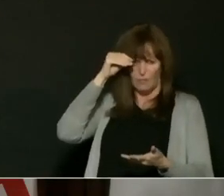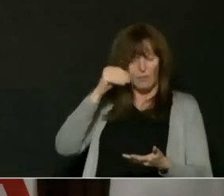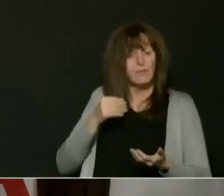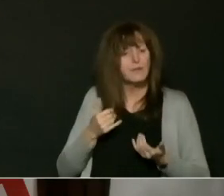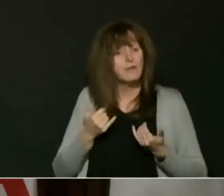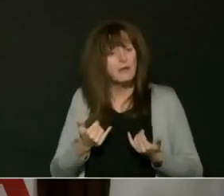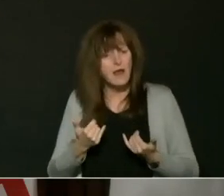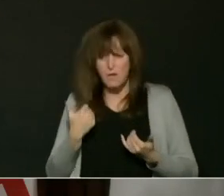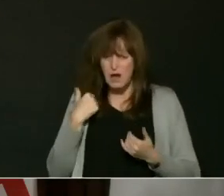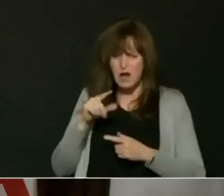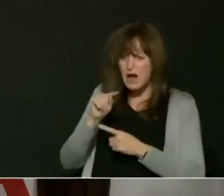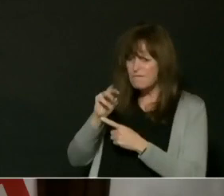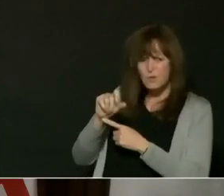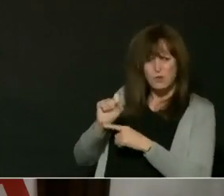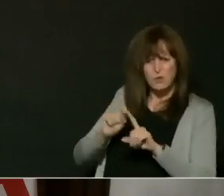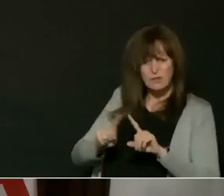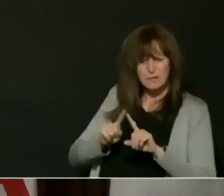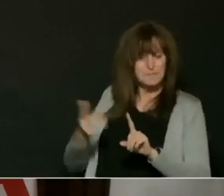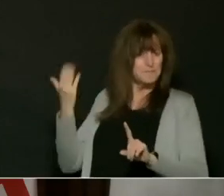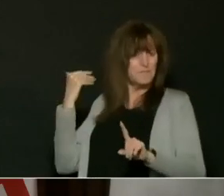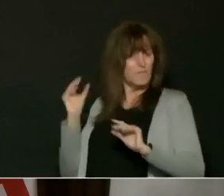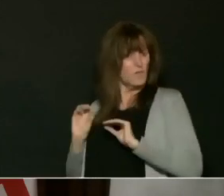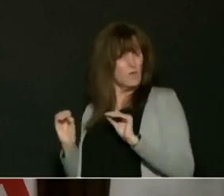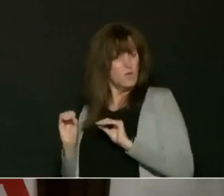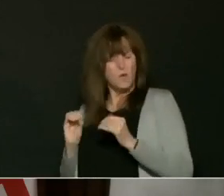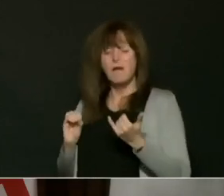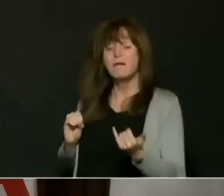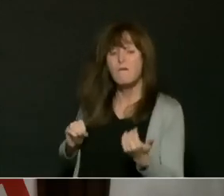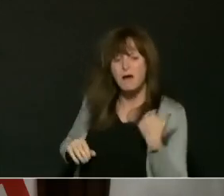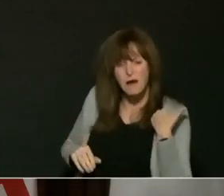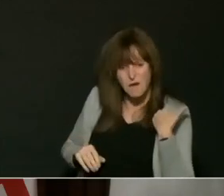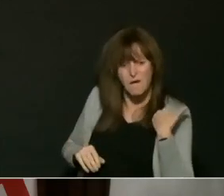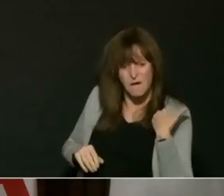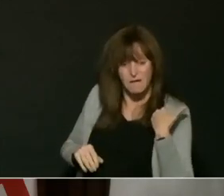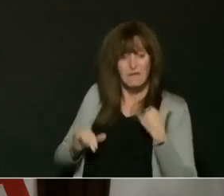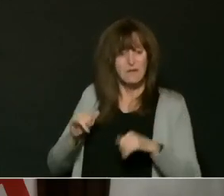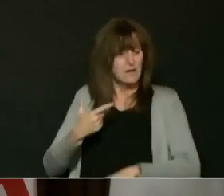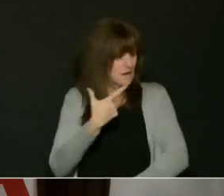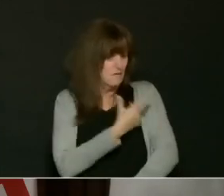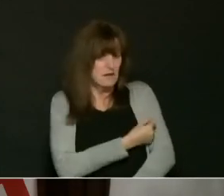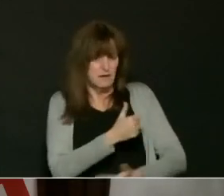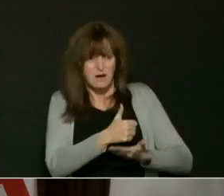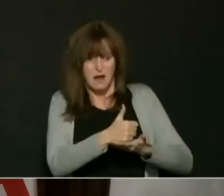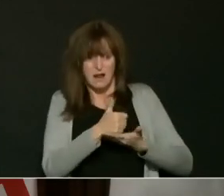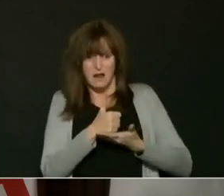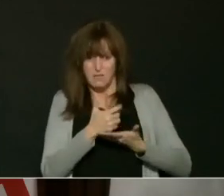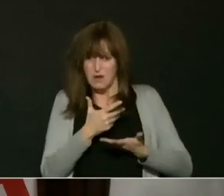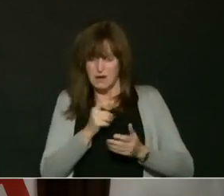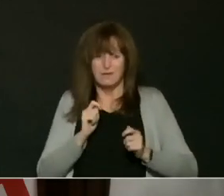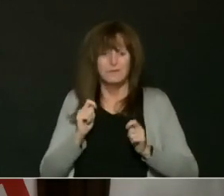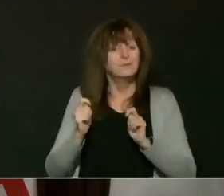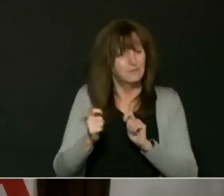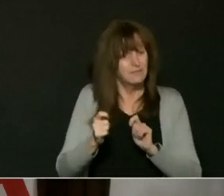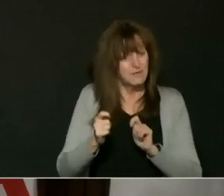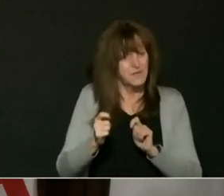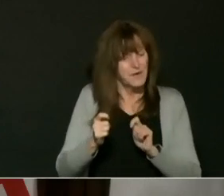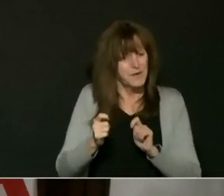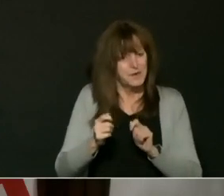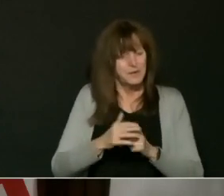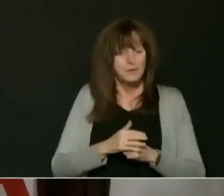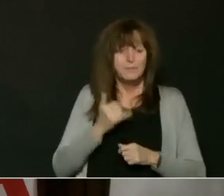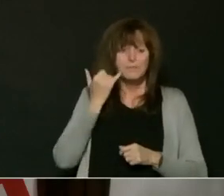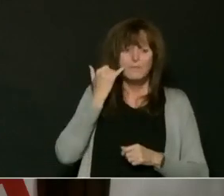highly effective vaccines that have changed the course of this pandemic, and we have effective treatments for those at risk of getting very sick.